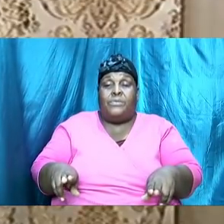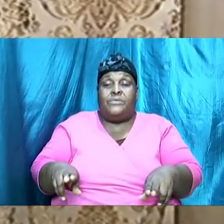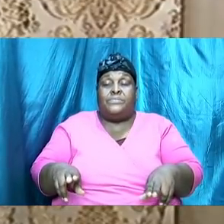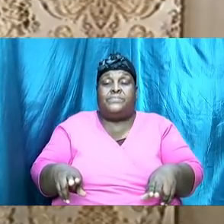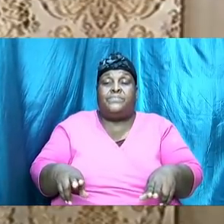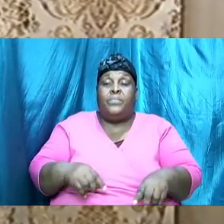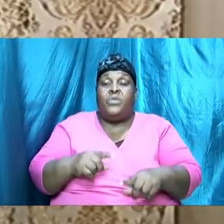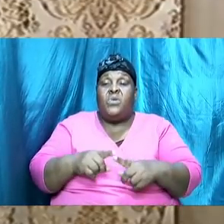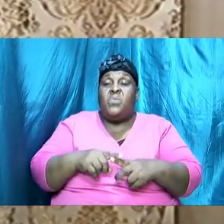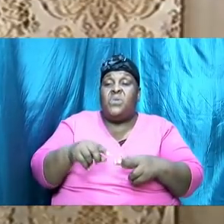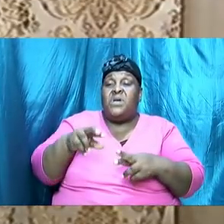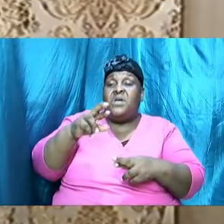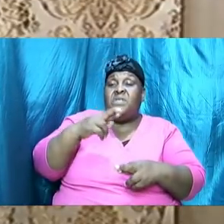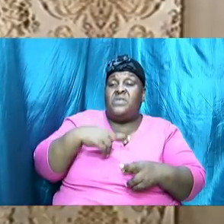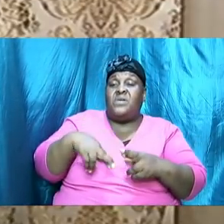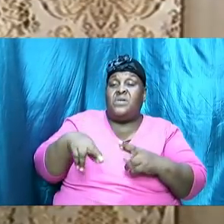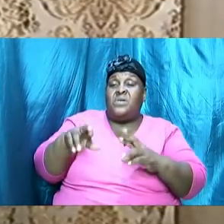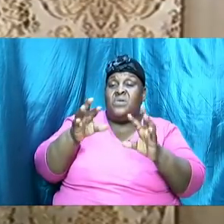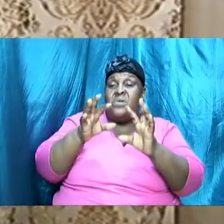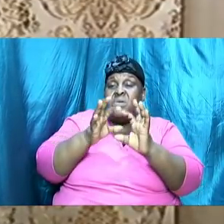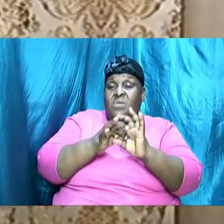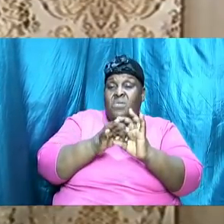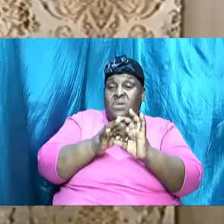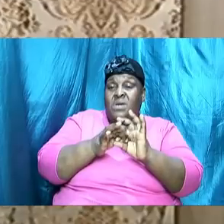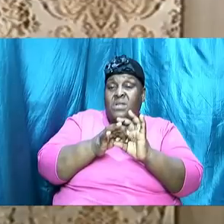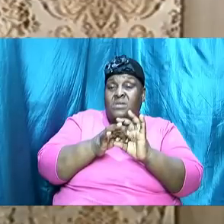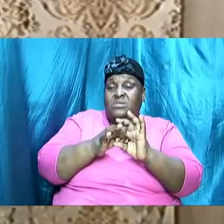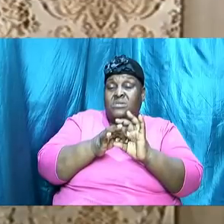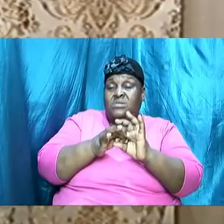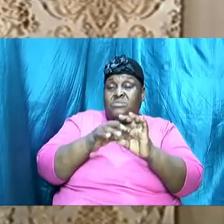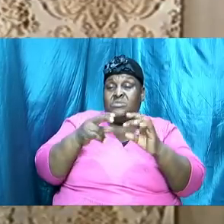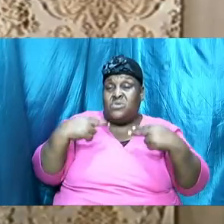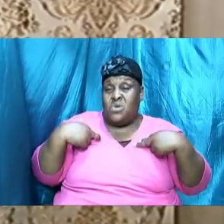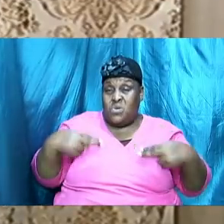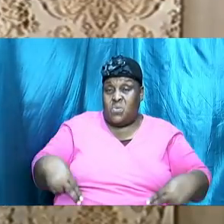when the relationship is between near mortal men